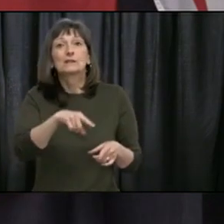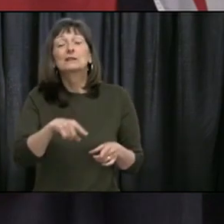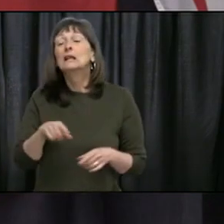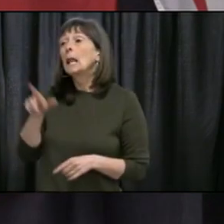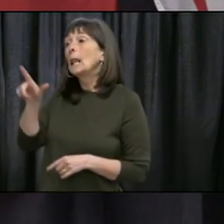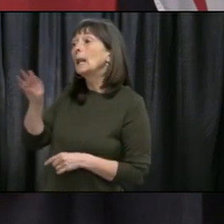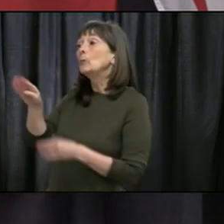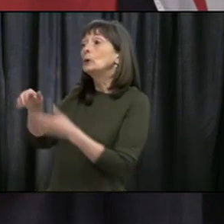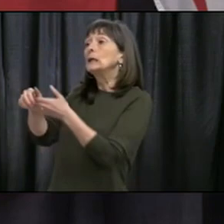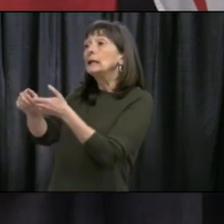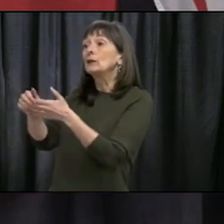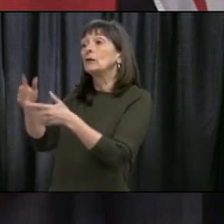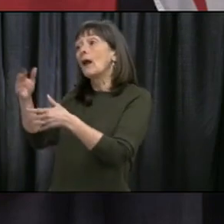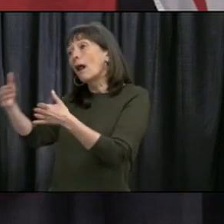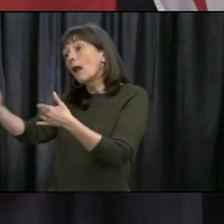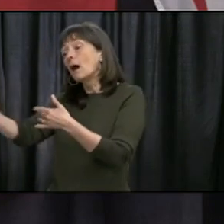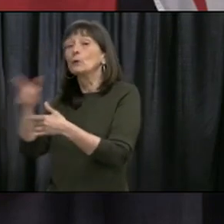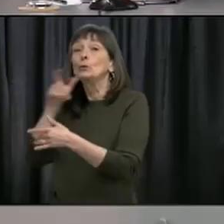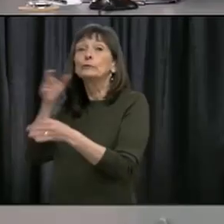make that decision.